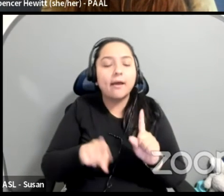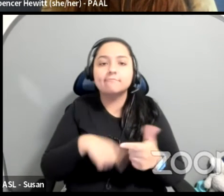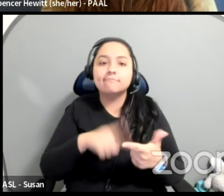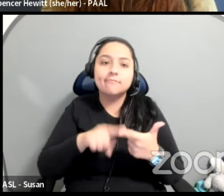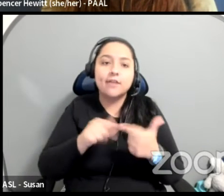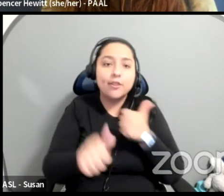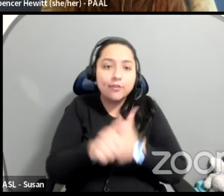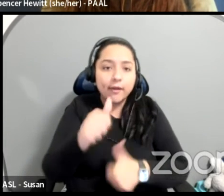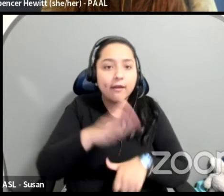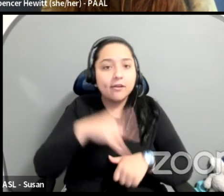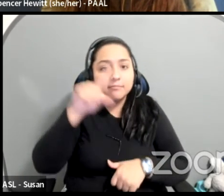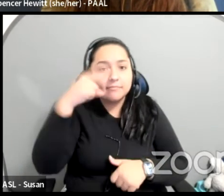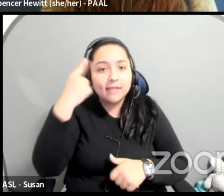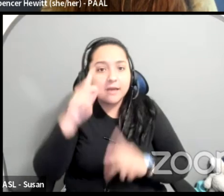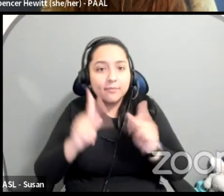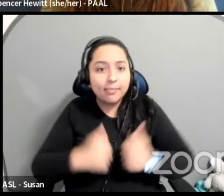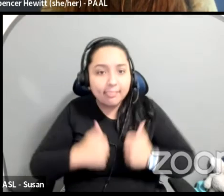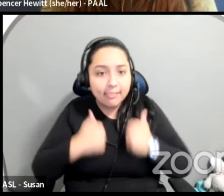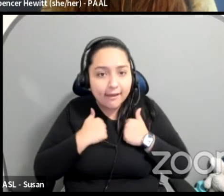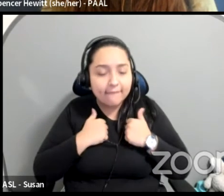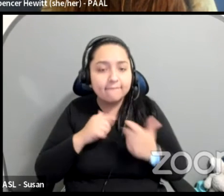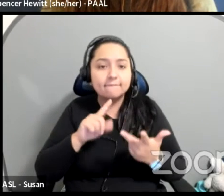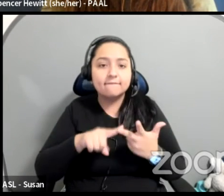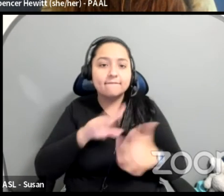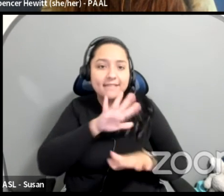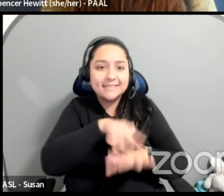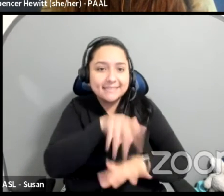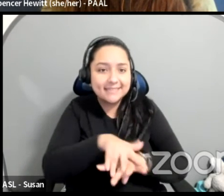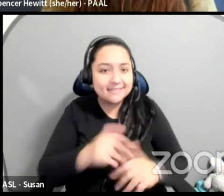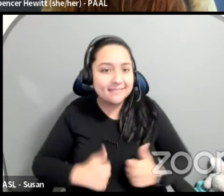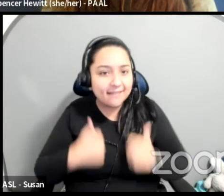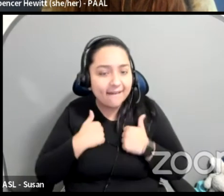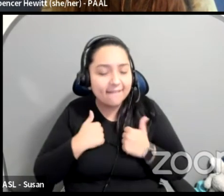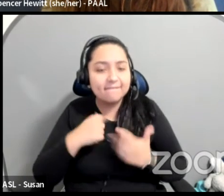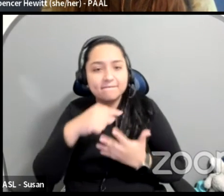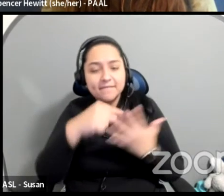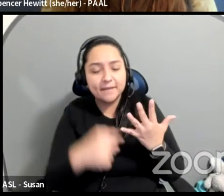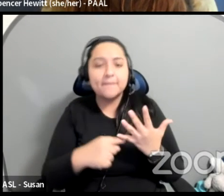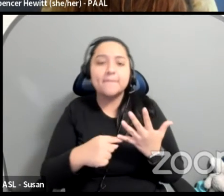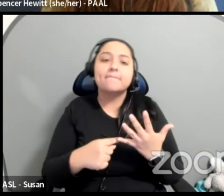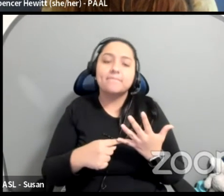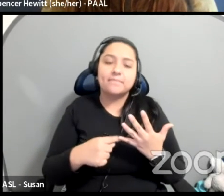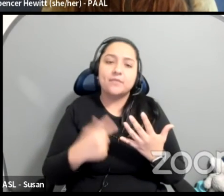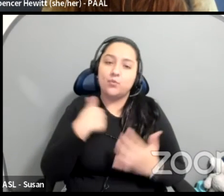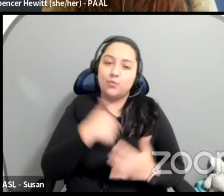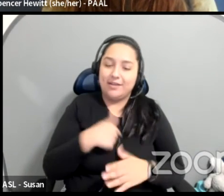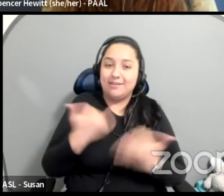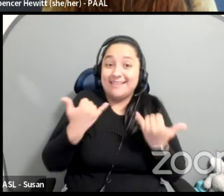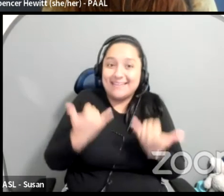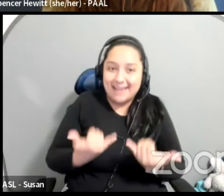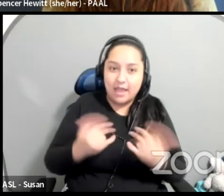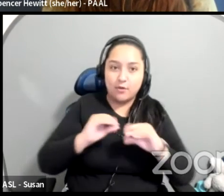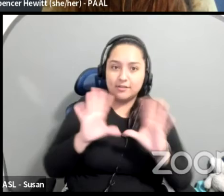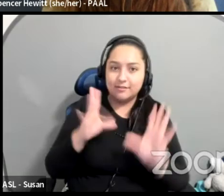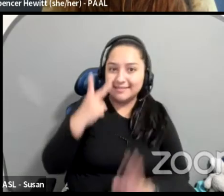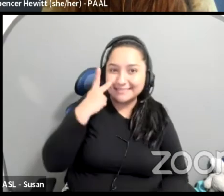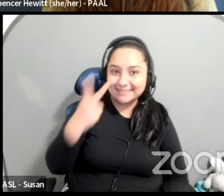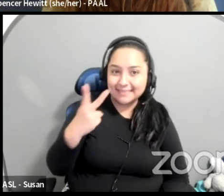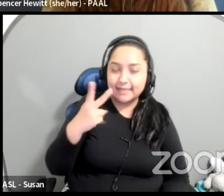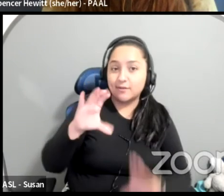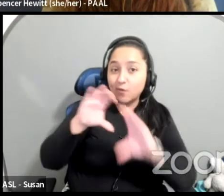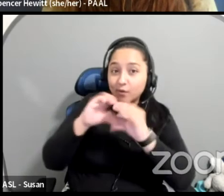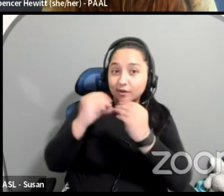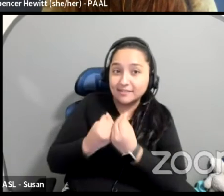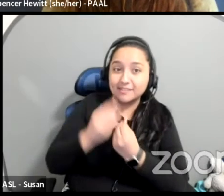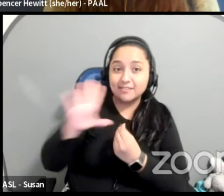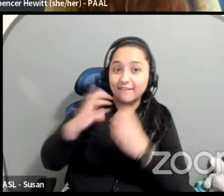lives. Like, I think that we are seeing who organizations really are and we are seeing change. Like, I actually